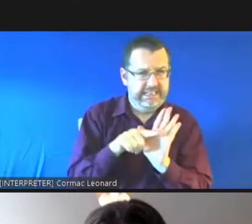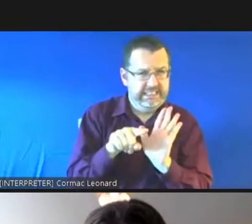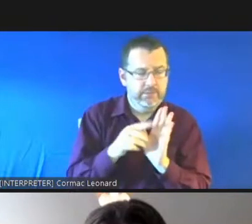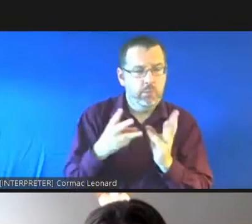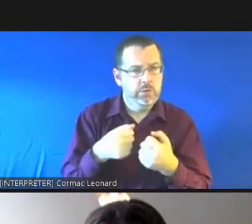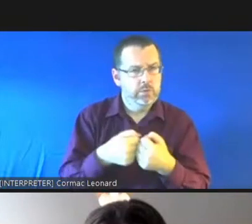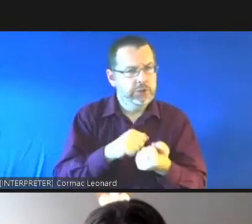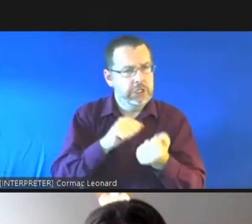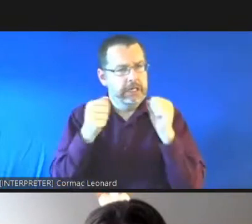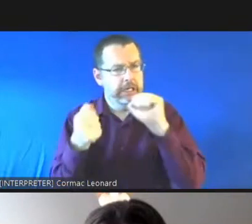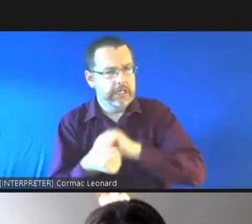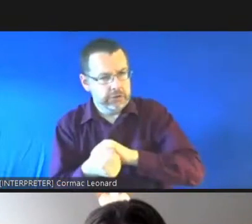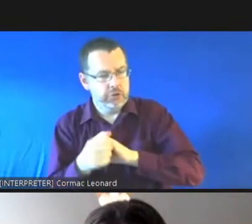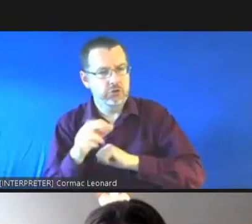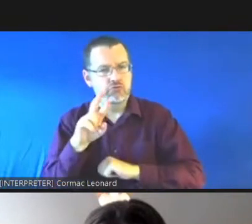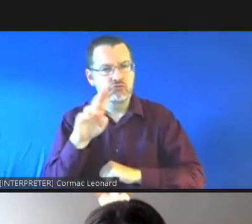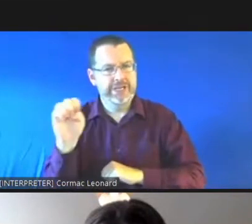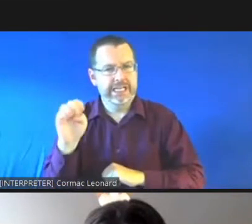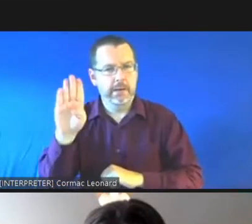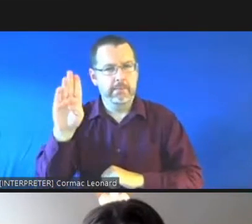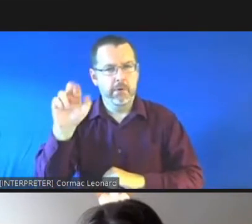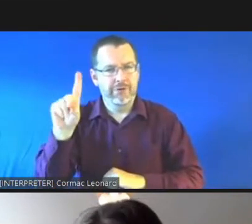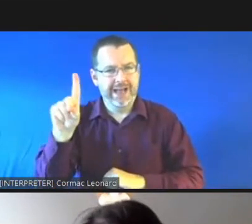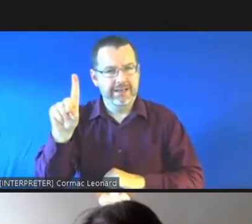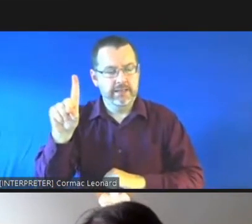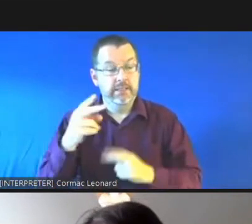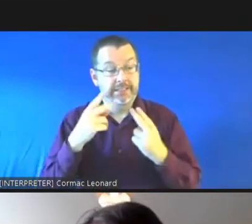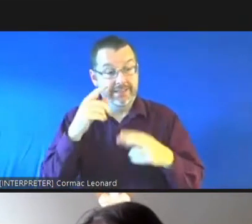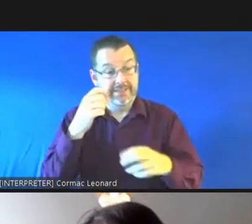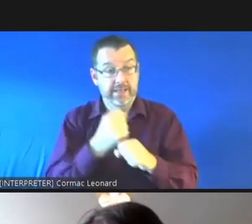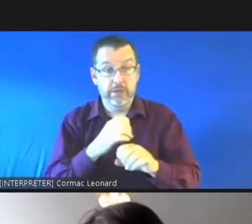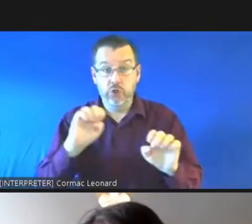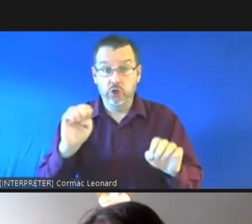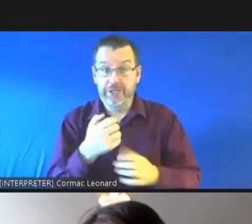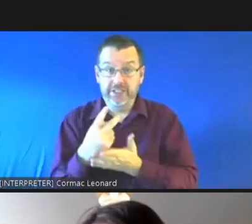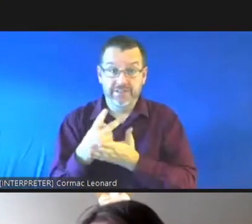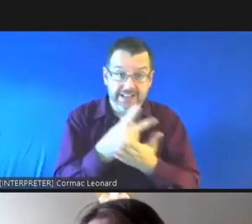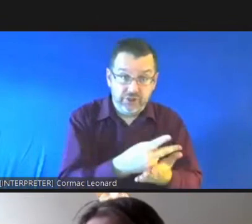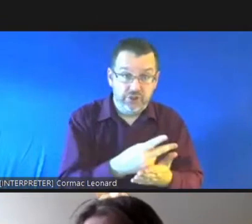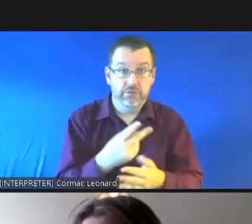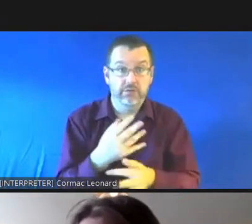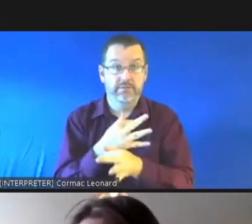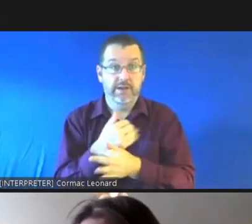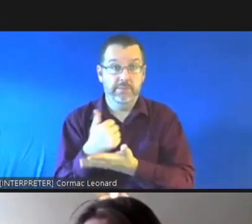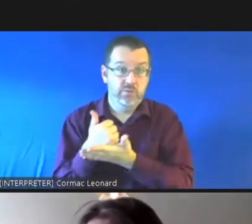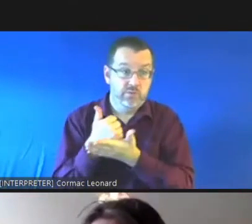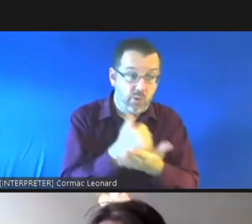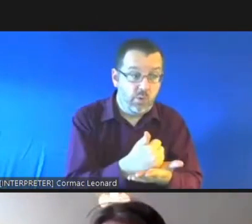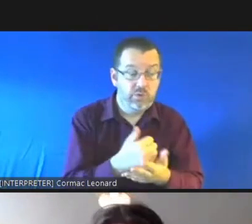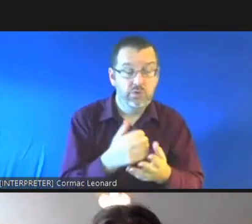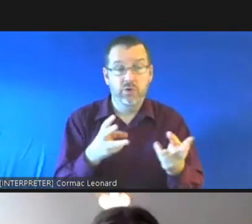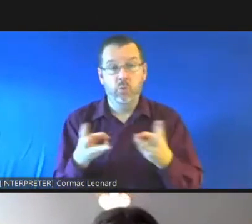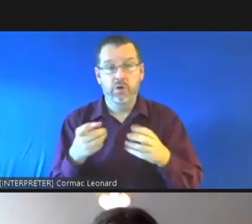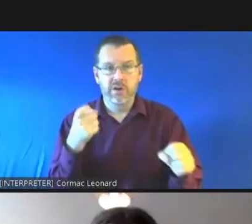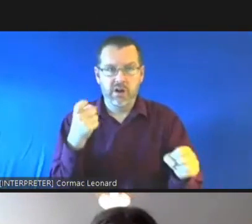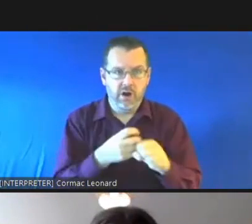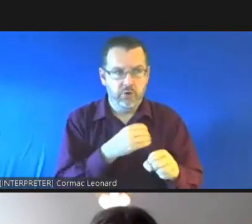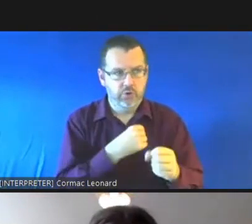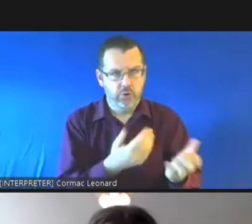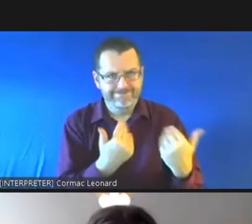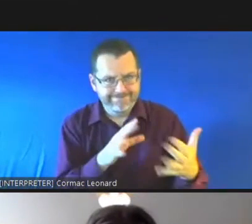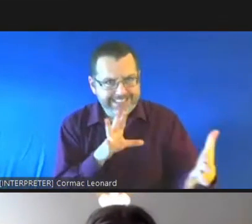offering in terms of early intervention family support and also working with harder to engage young children